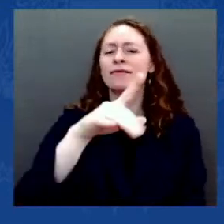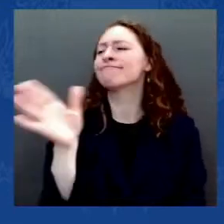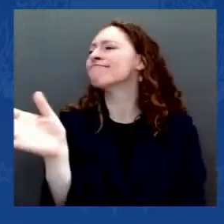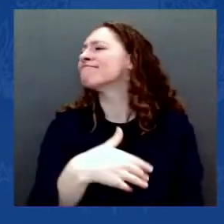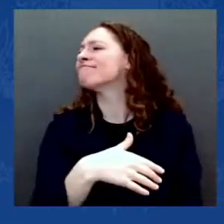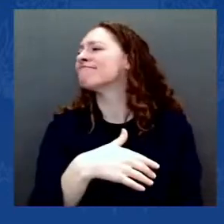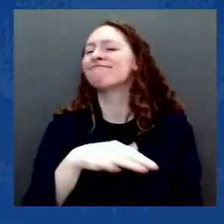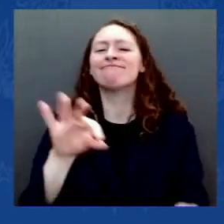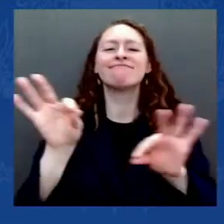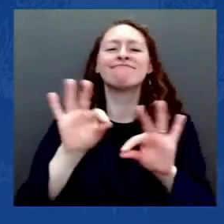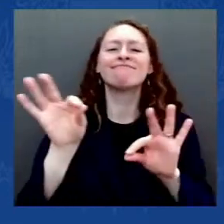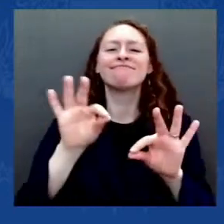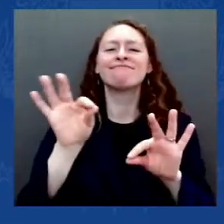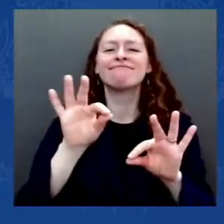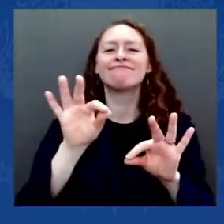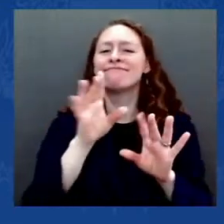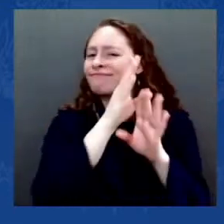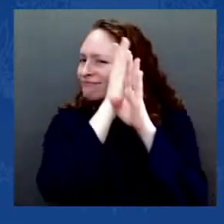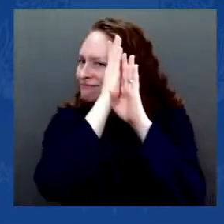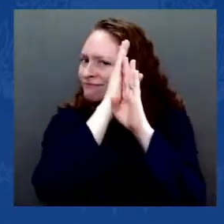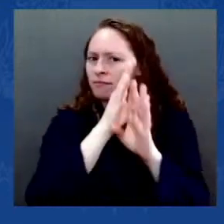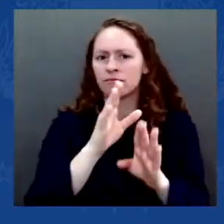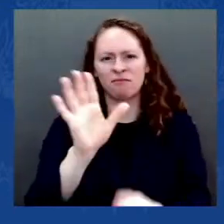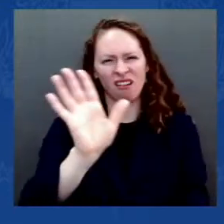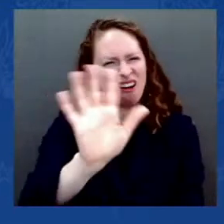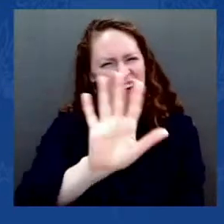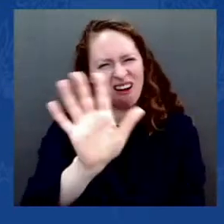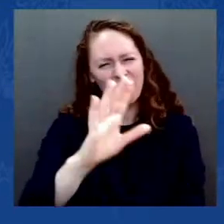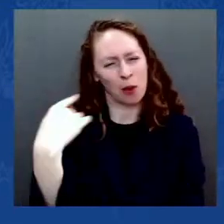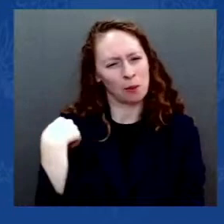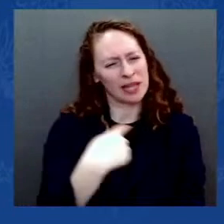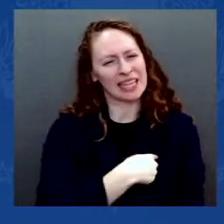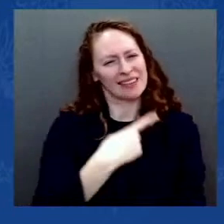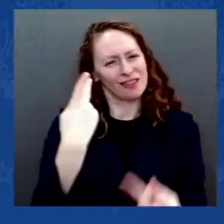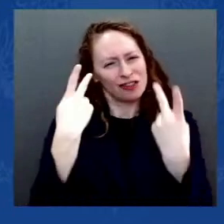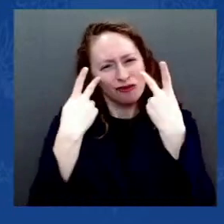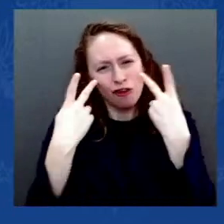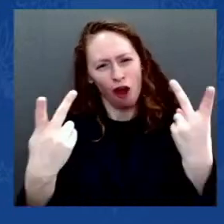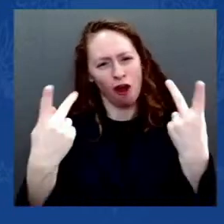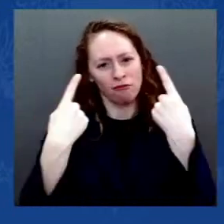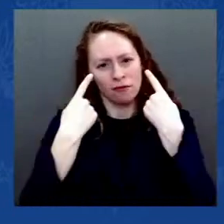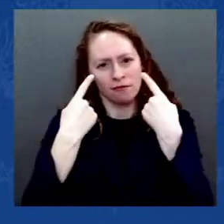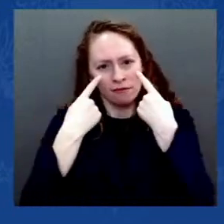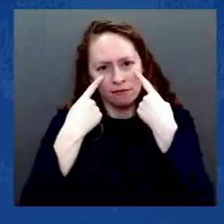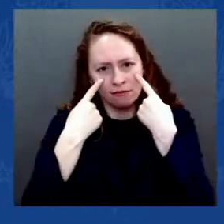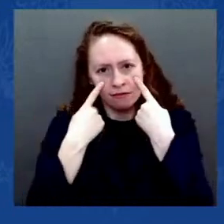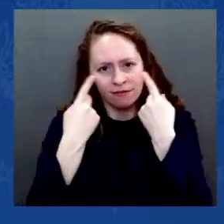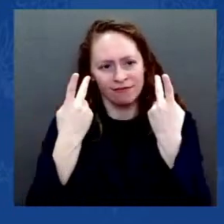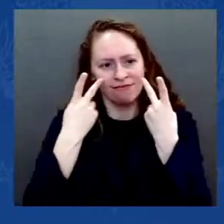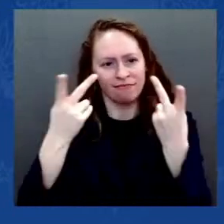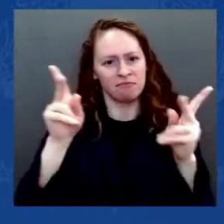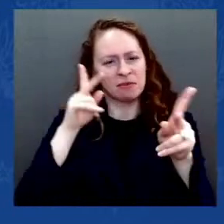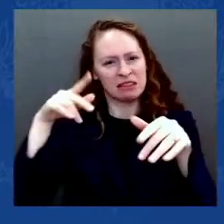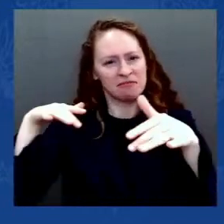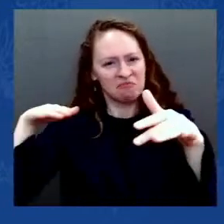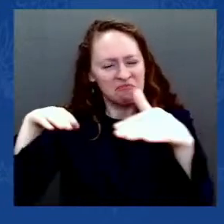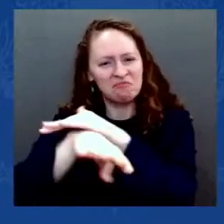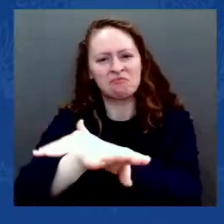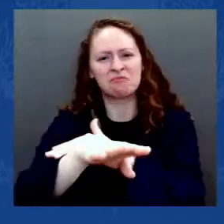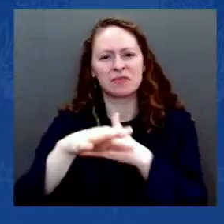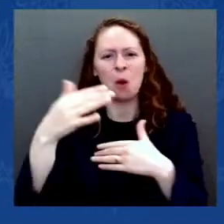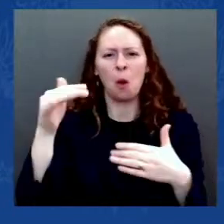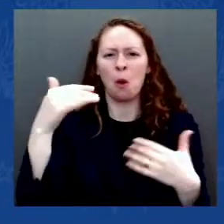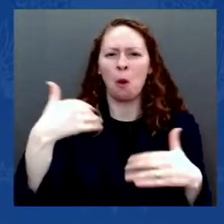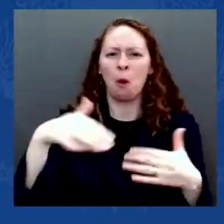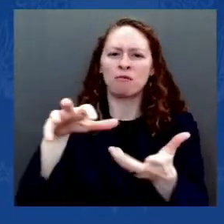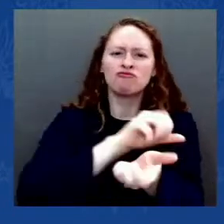Rioters menaced these halls, threatening the life of the Speaker of the House, literally erecting gallows to hang